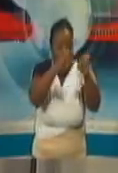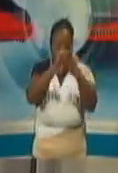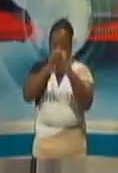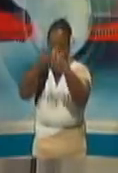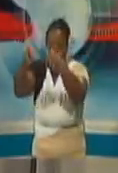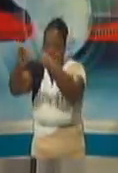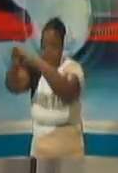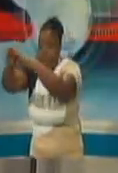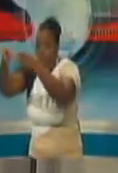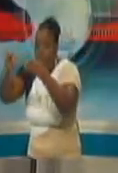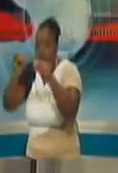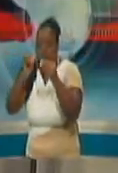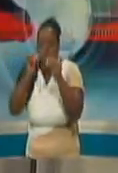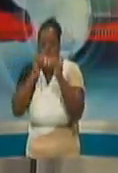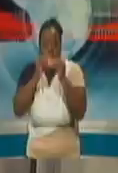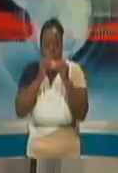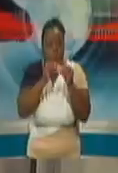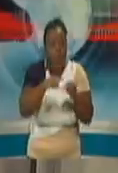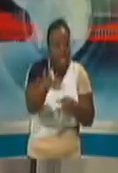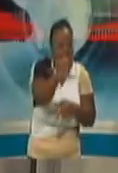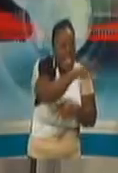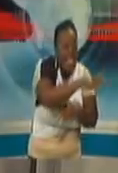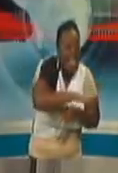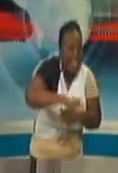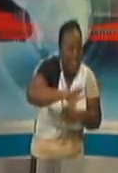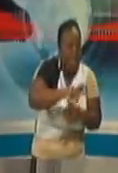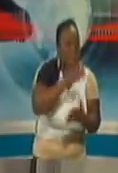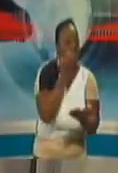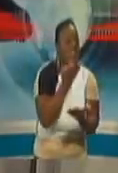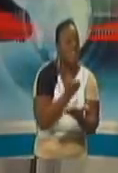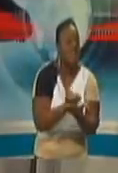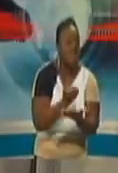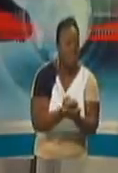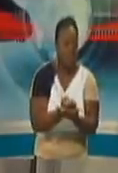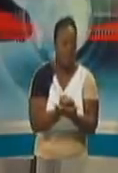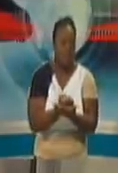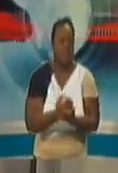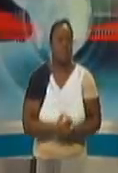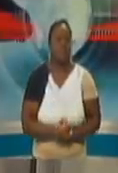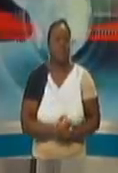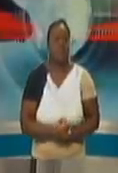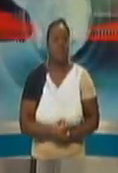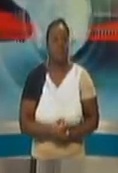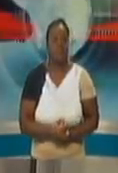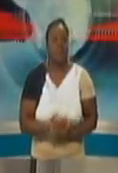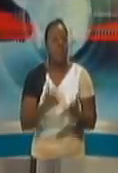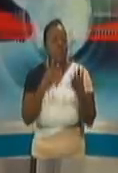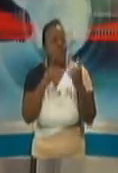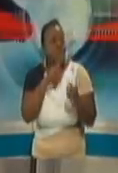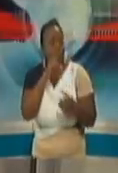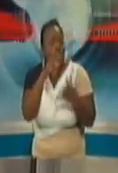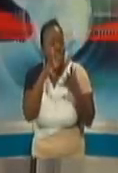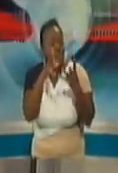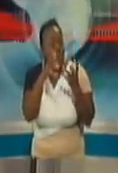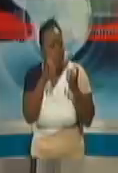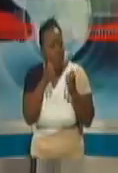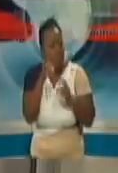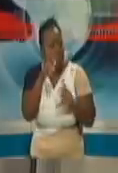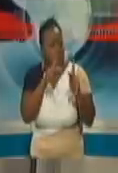So I really urge us all, myself included, to adopt these